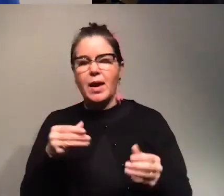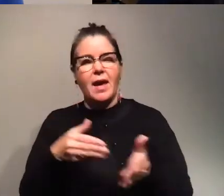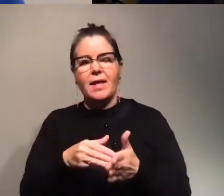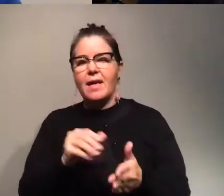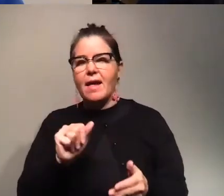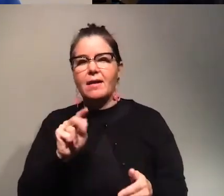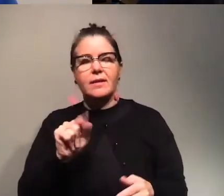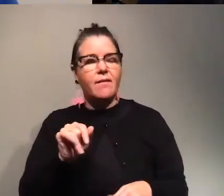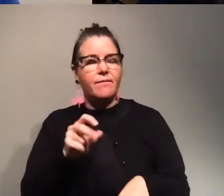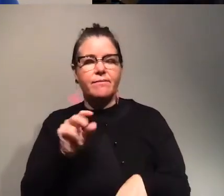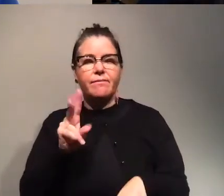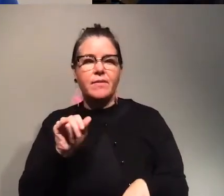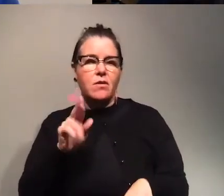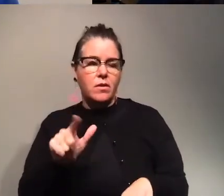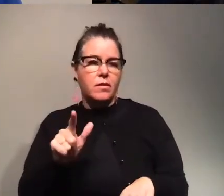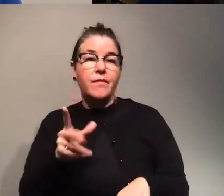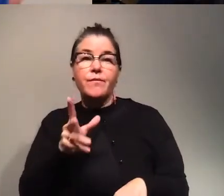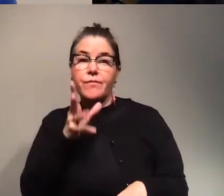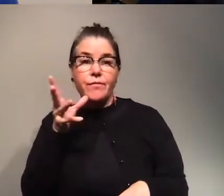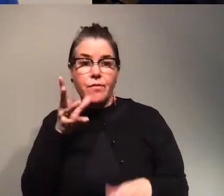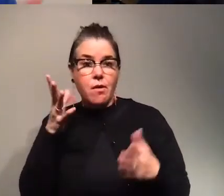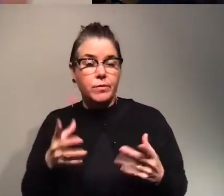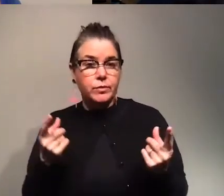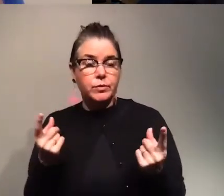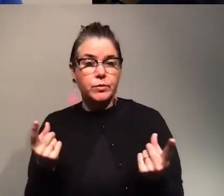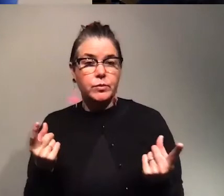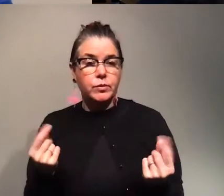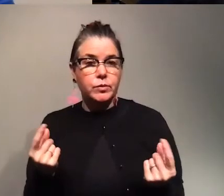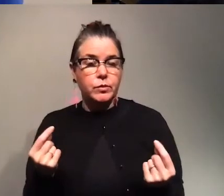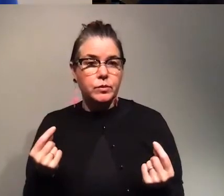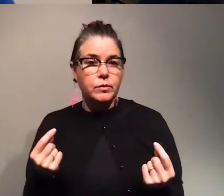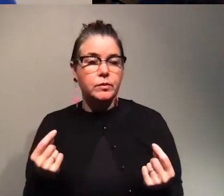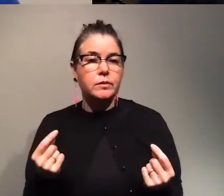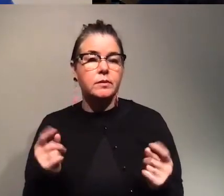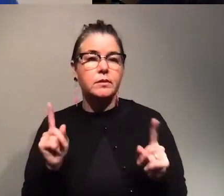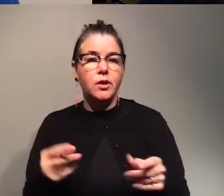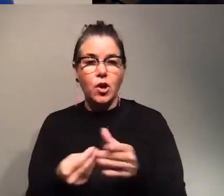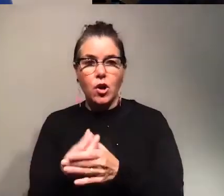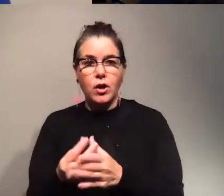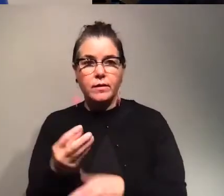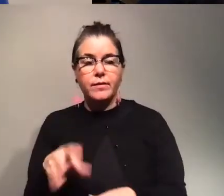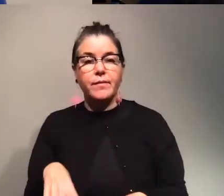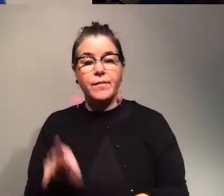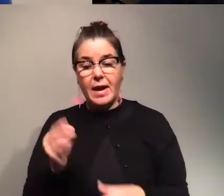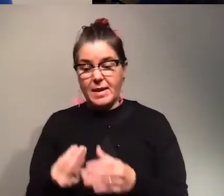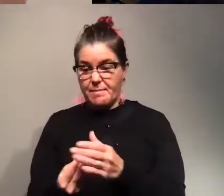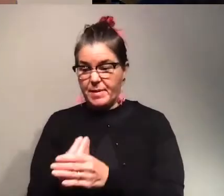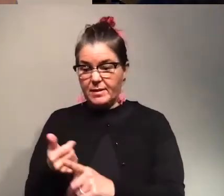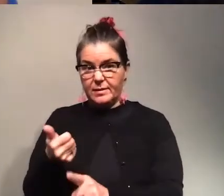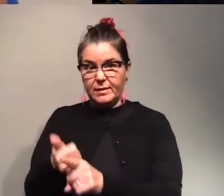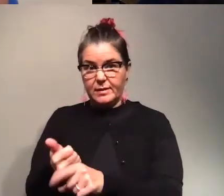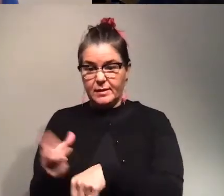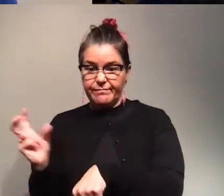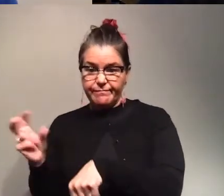the time what farmers opt to do or like people in their gardens is just when they find a plant that has a